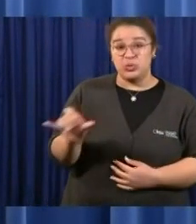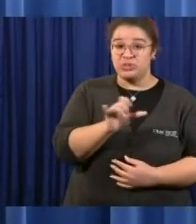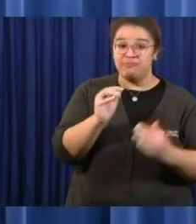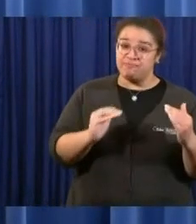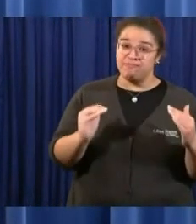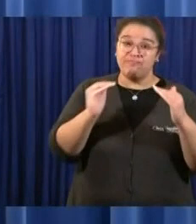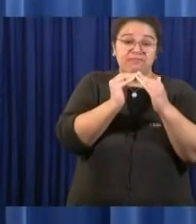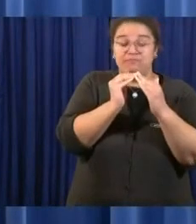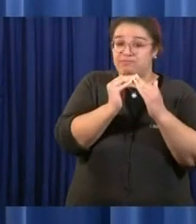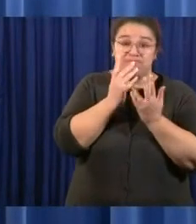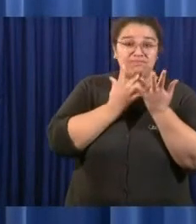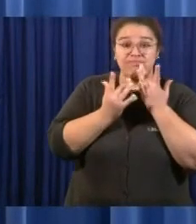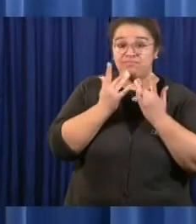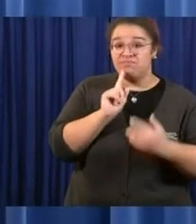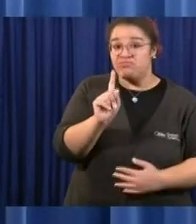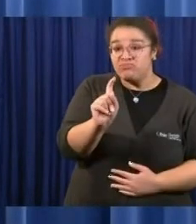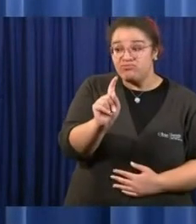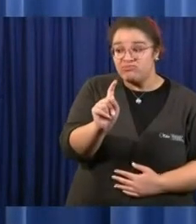quickly, almost as much as the businesses do?